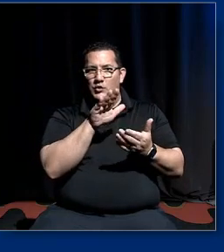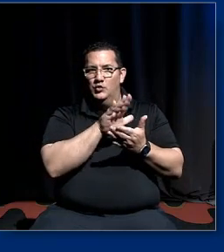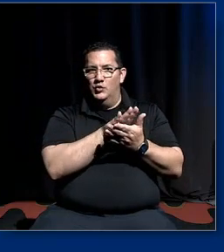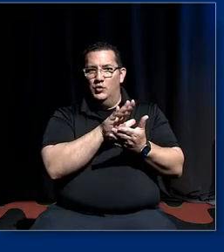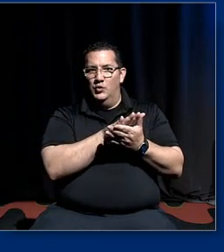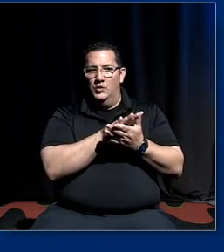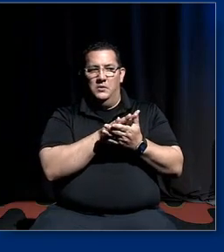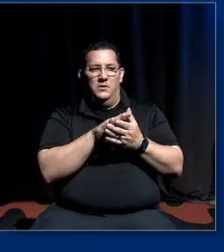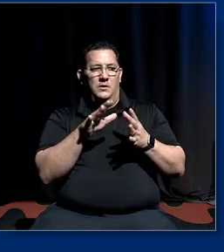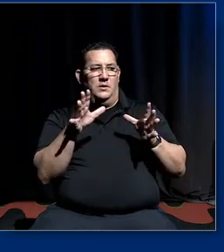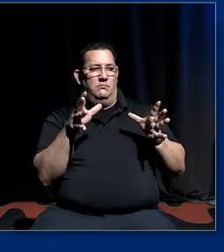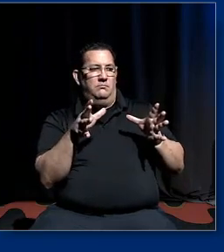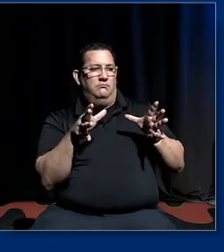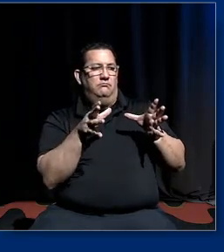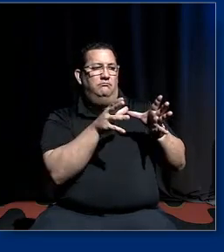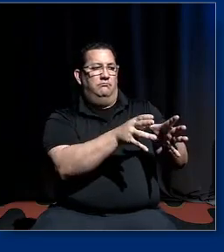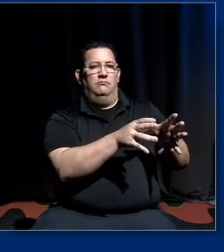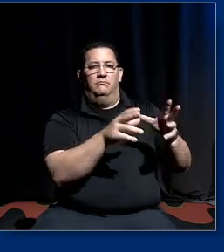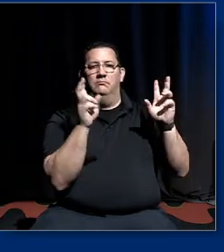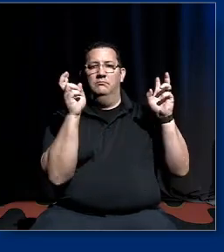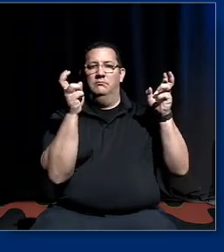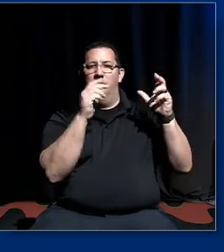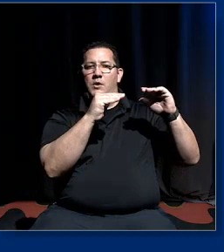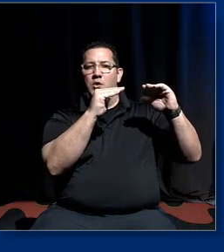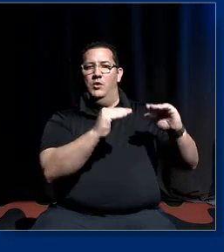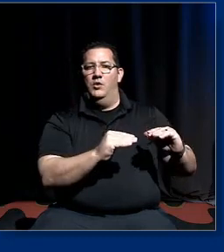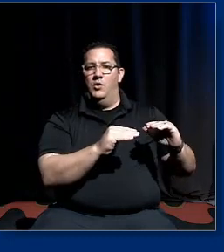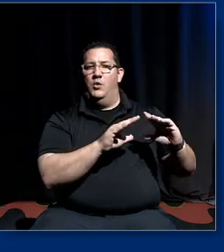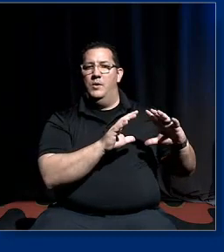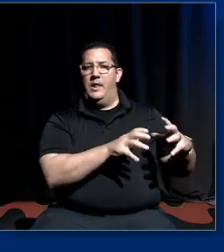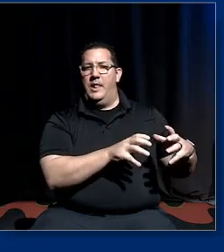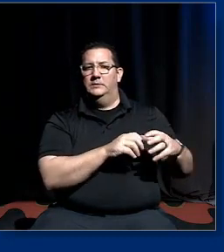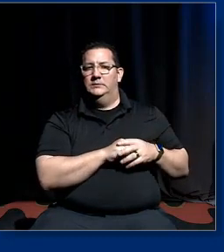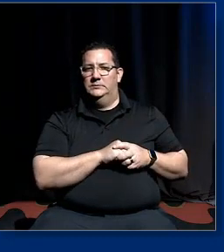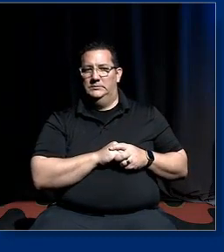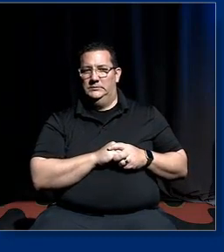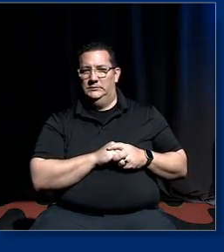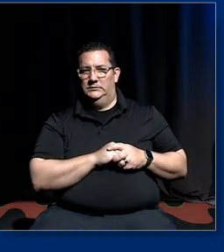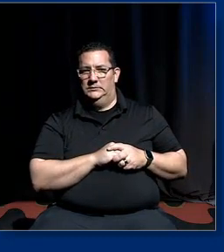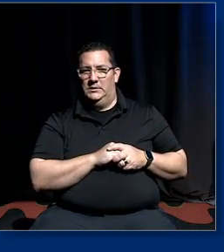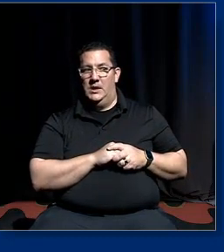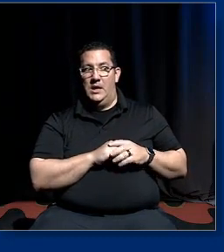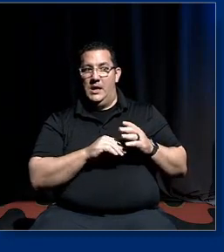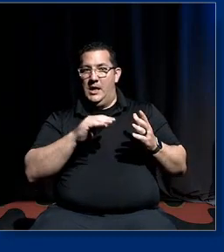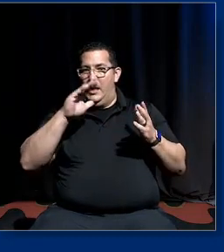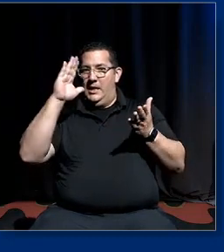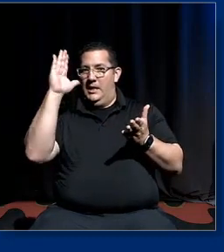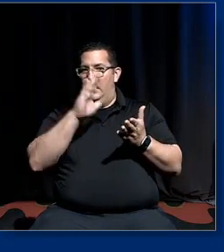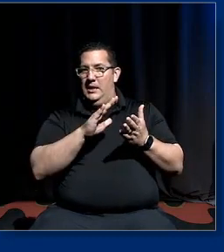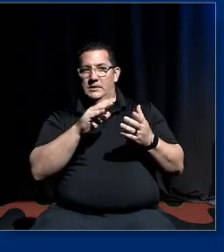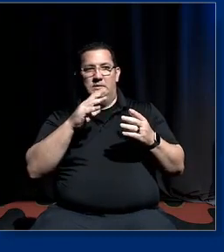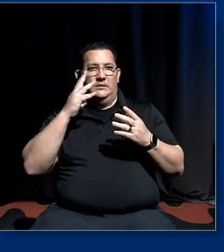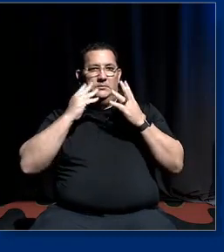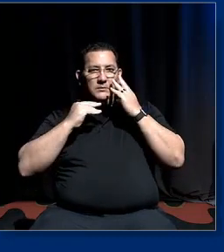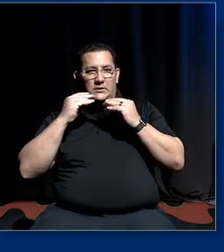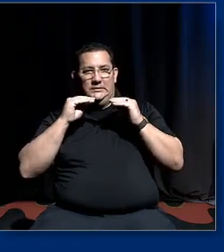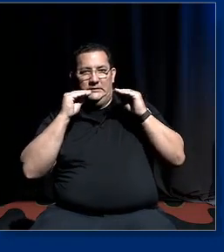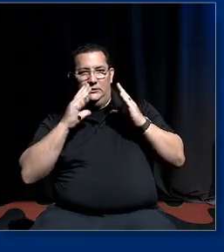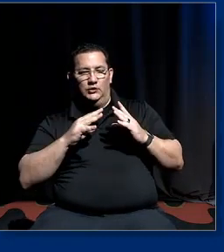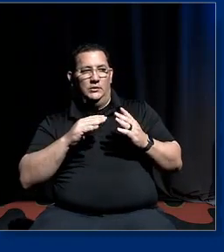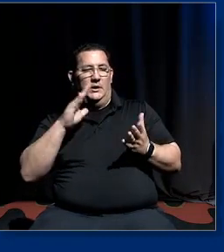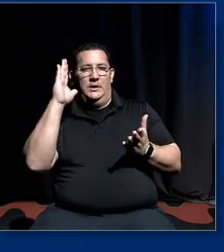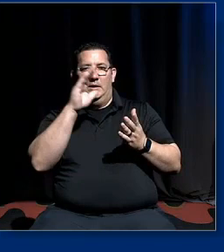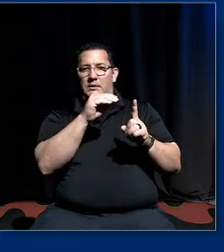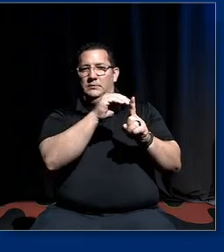siphoned into low status classes where they have less experienced teachers they they have